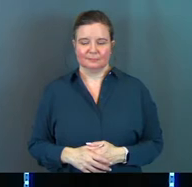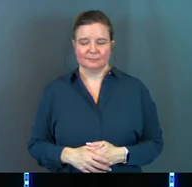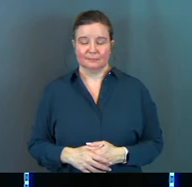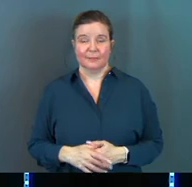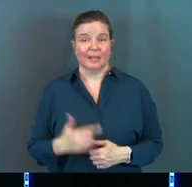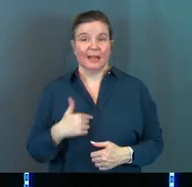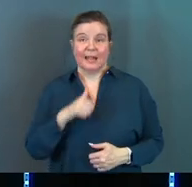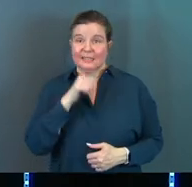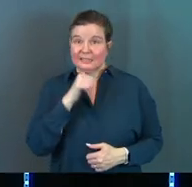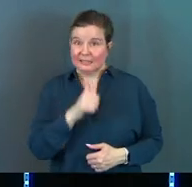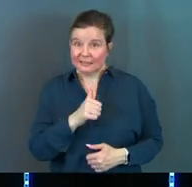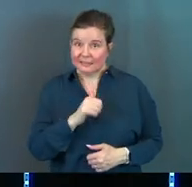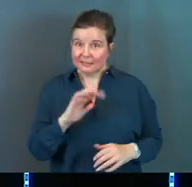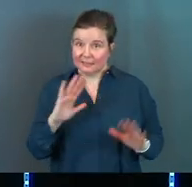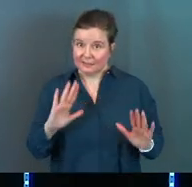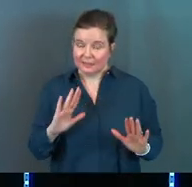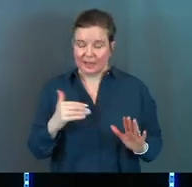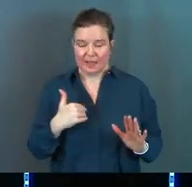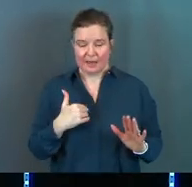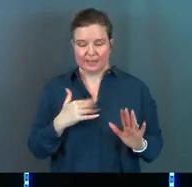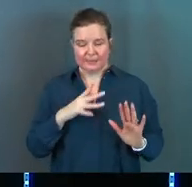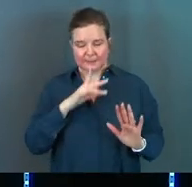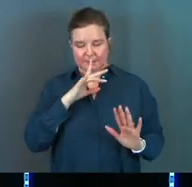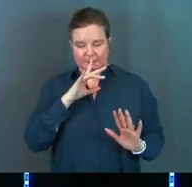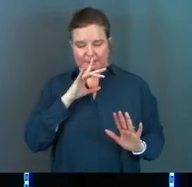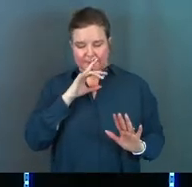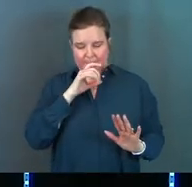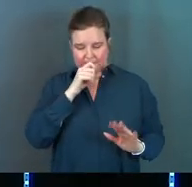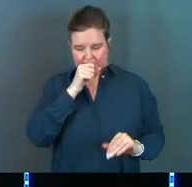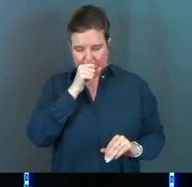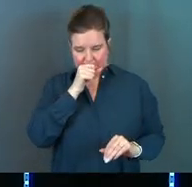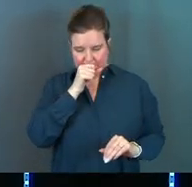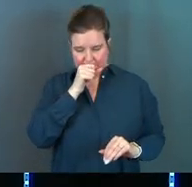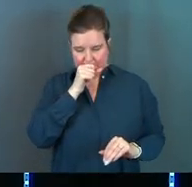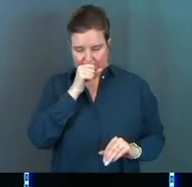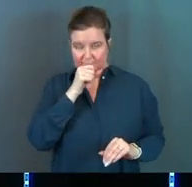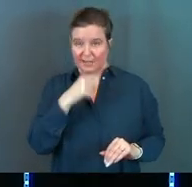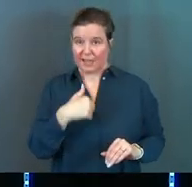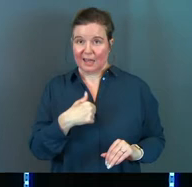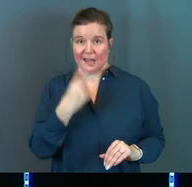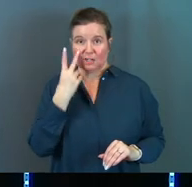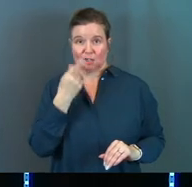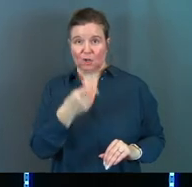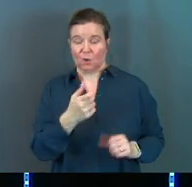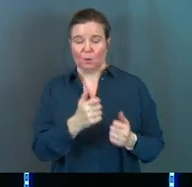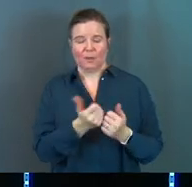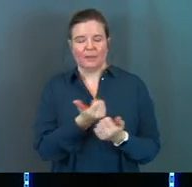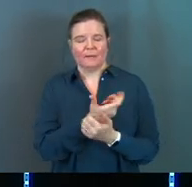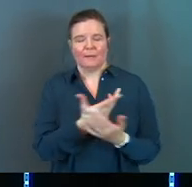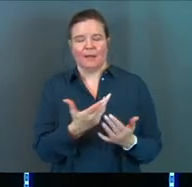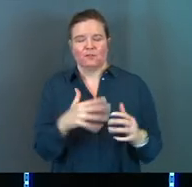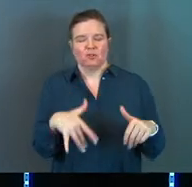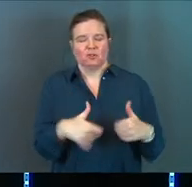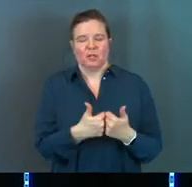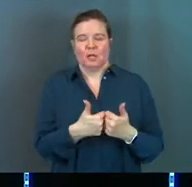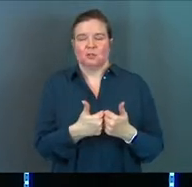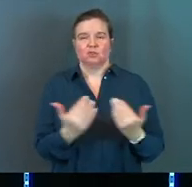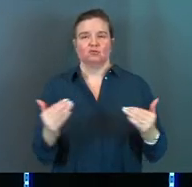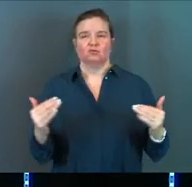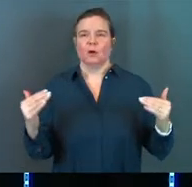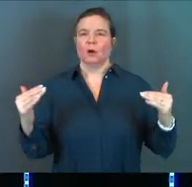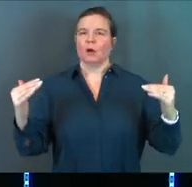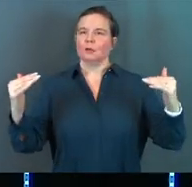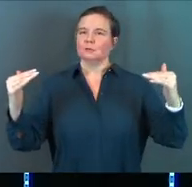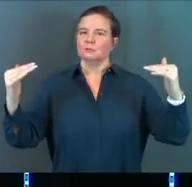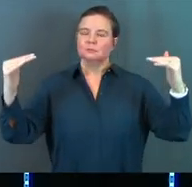And I didn't. And I held back. And I just saw her with every single challenge just rise,